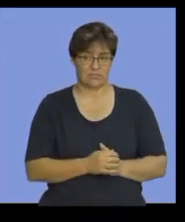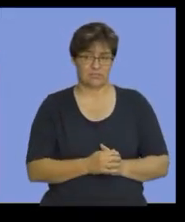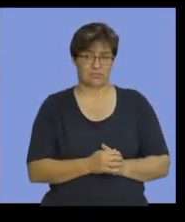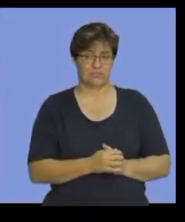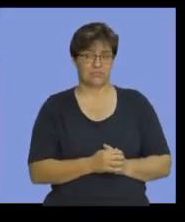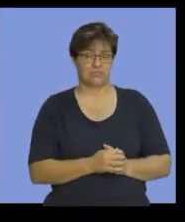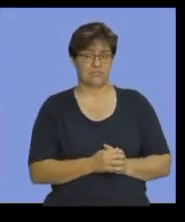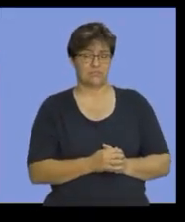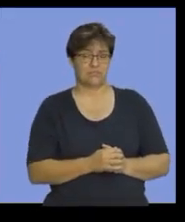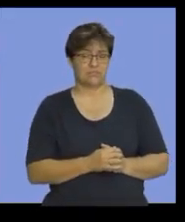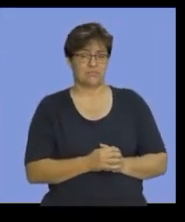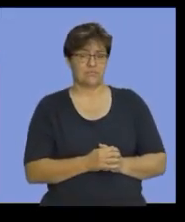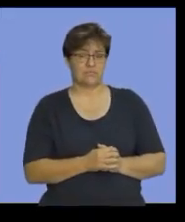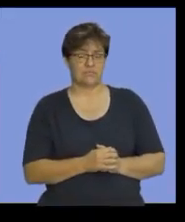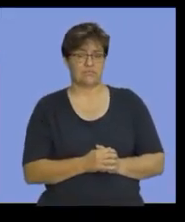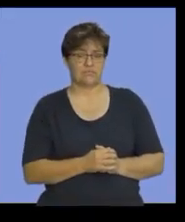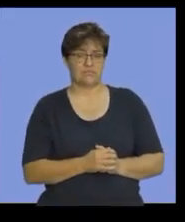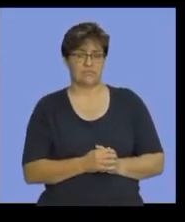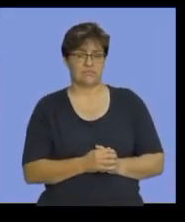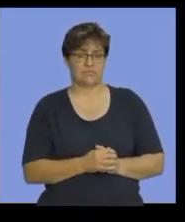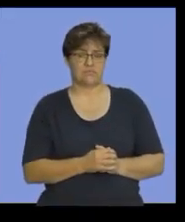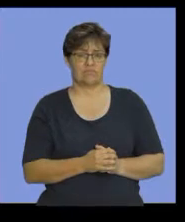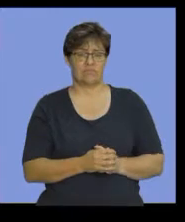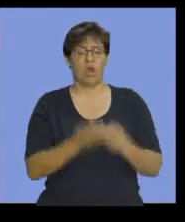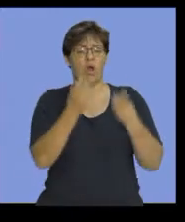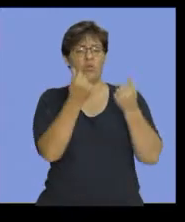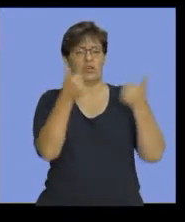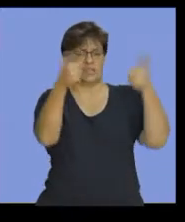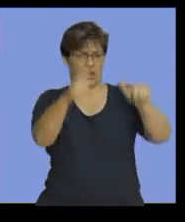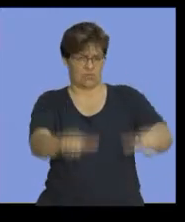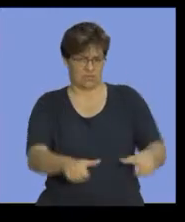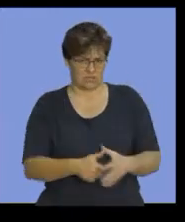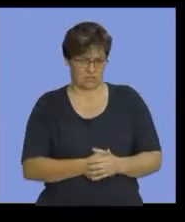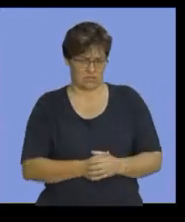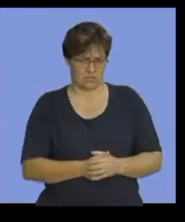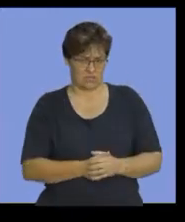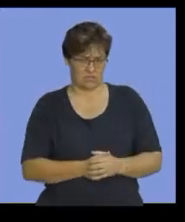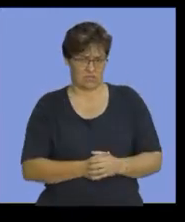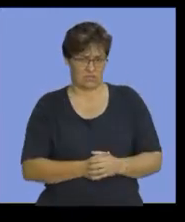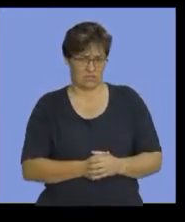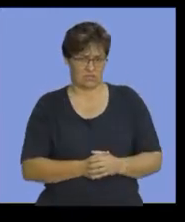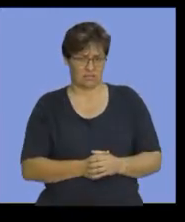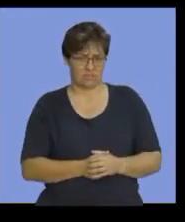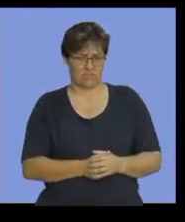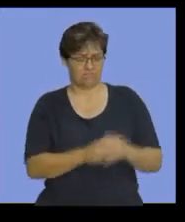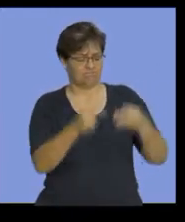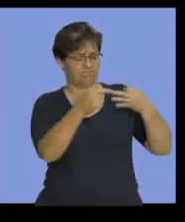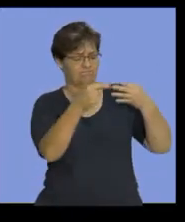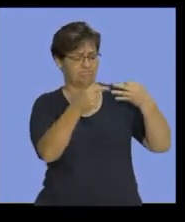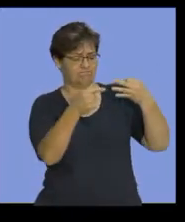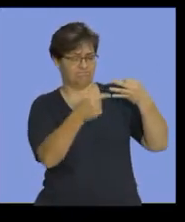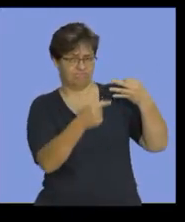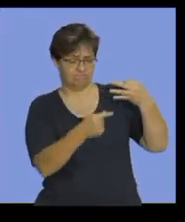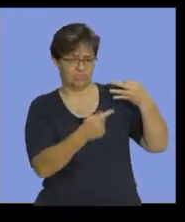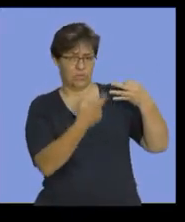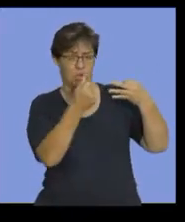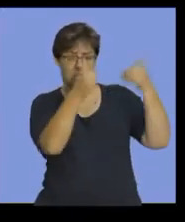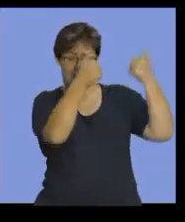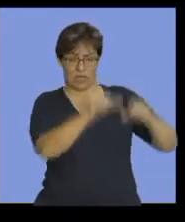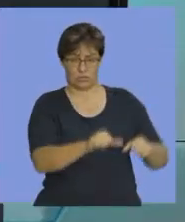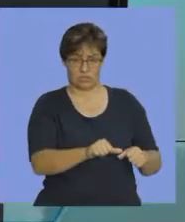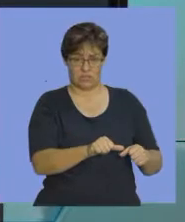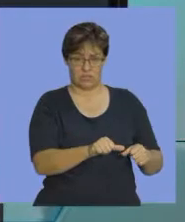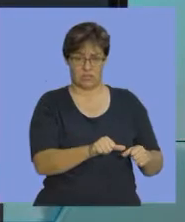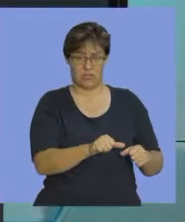Okay. Now, we came to our cost accounts. And we said there are three cost accounts that impact